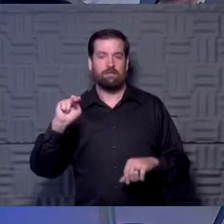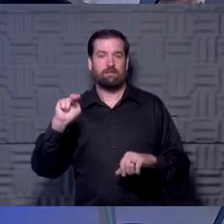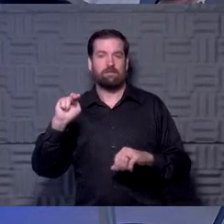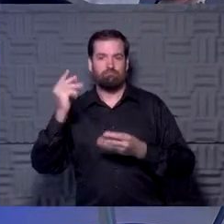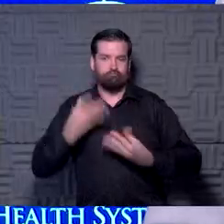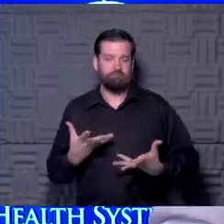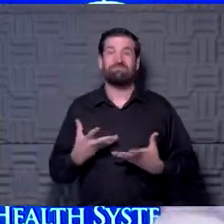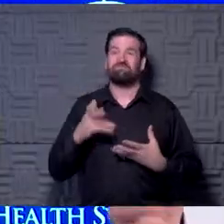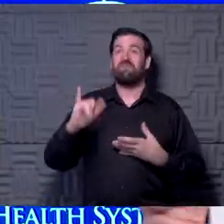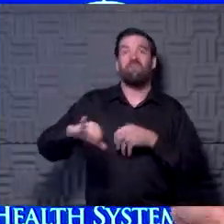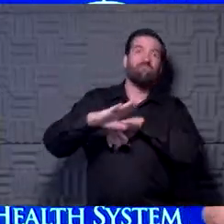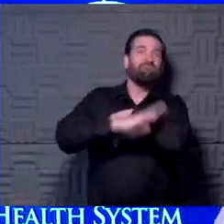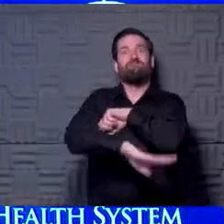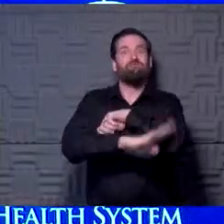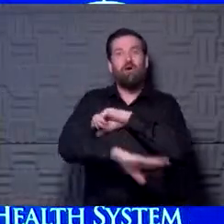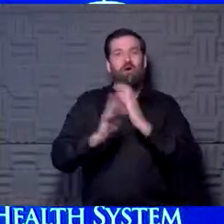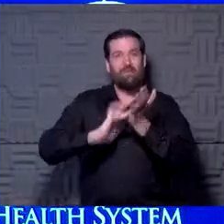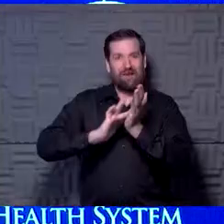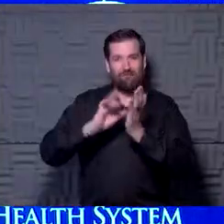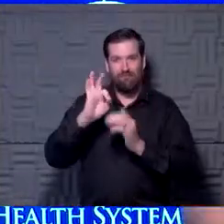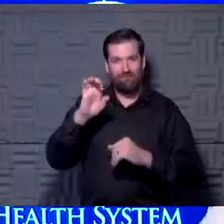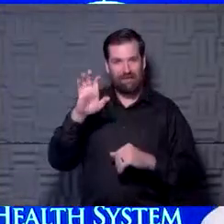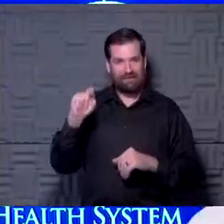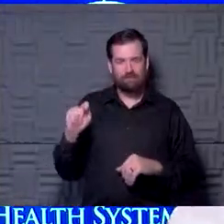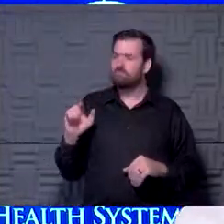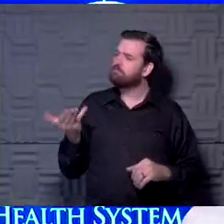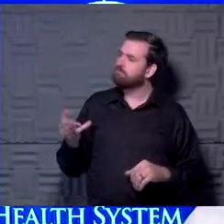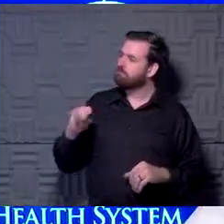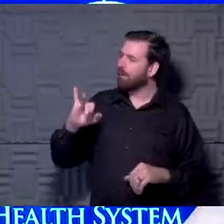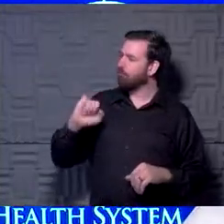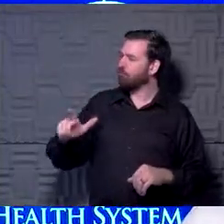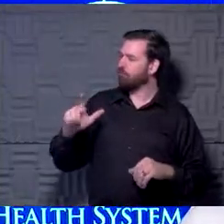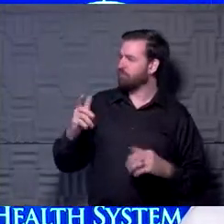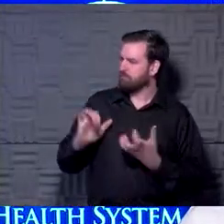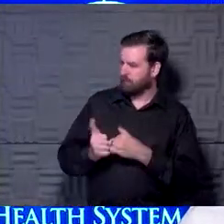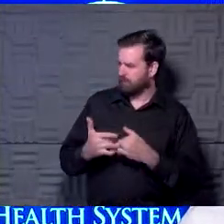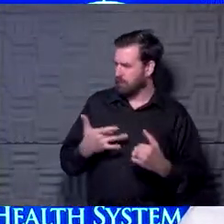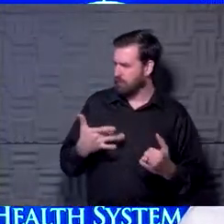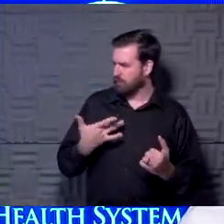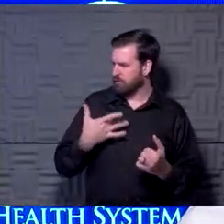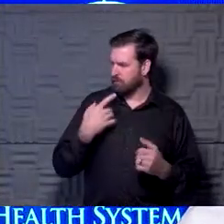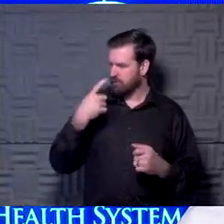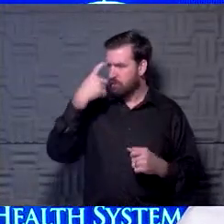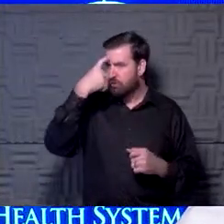source of all medical facts, ESPN. Michael, how do you feel about that as far